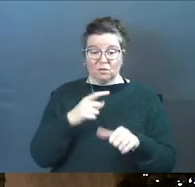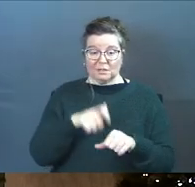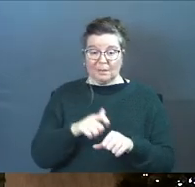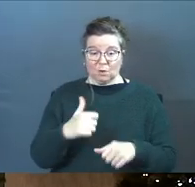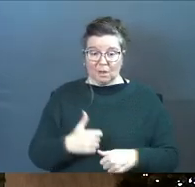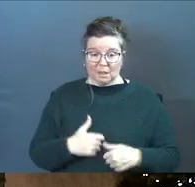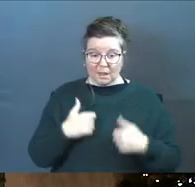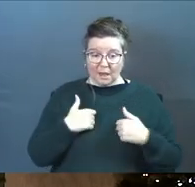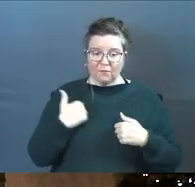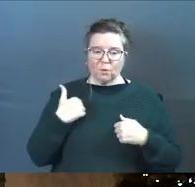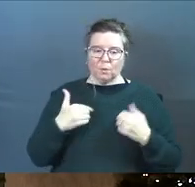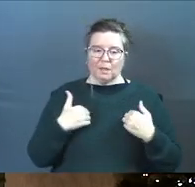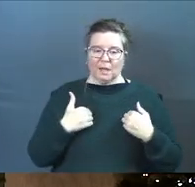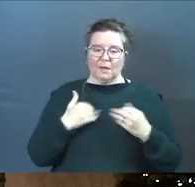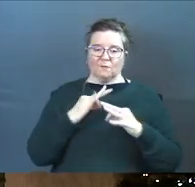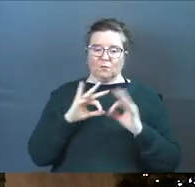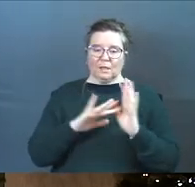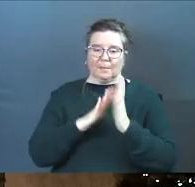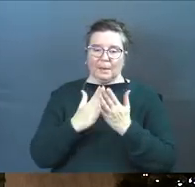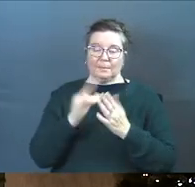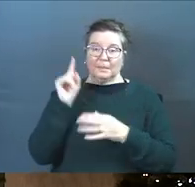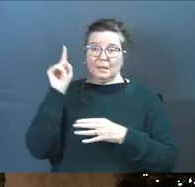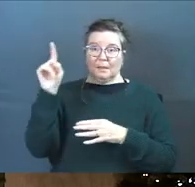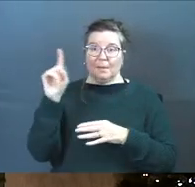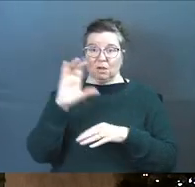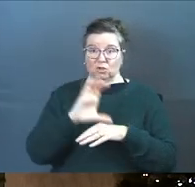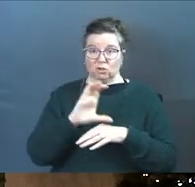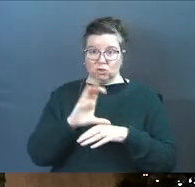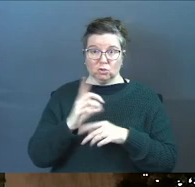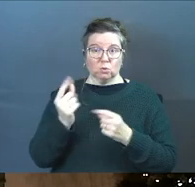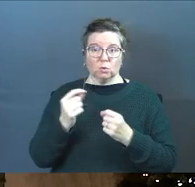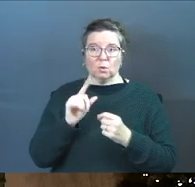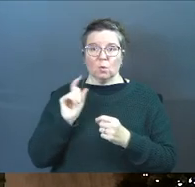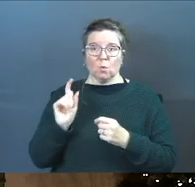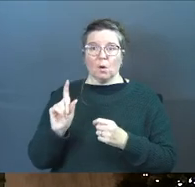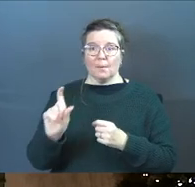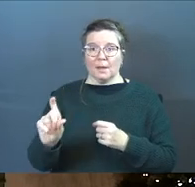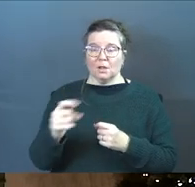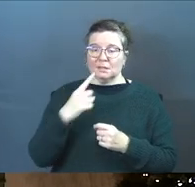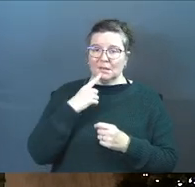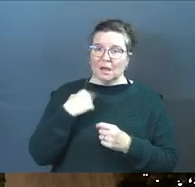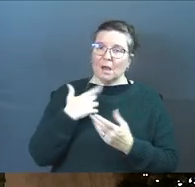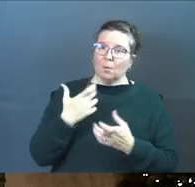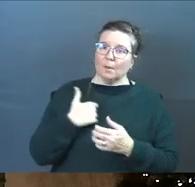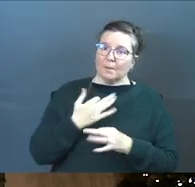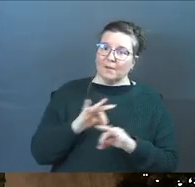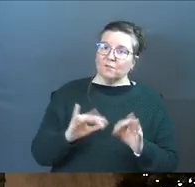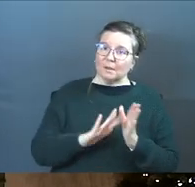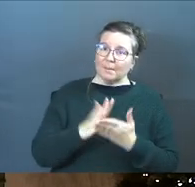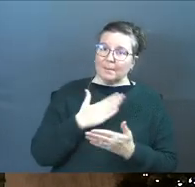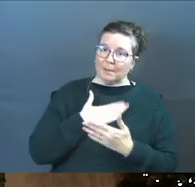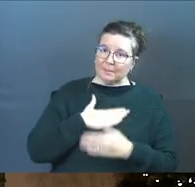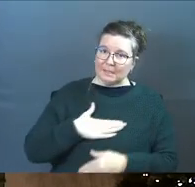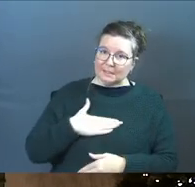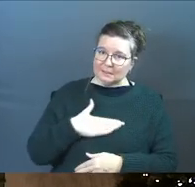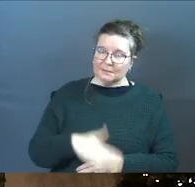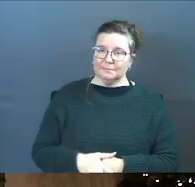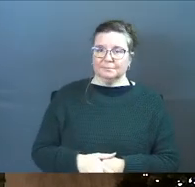first time in your life we've got free Bibles in the back of the church all you gotta do is walk back there and say I would like my free Bible please